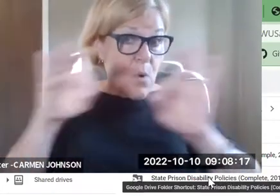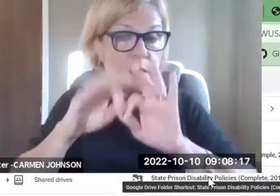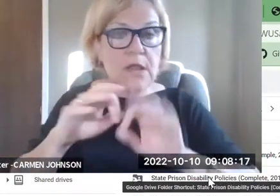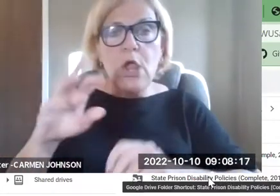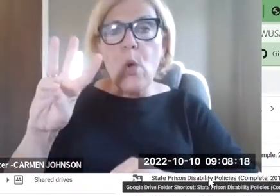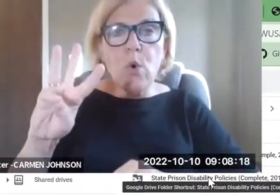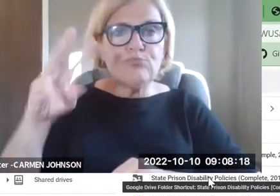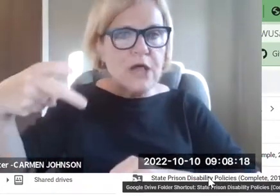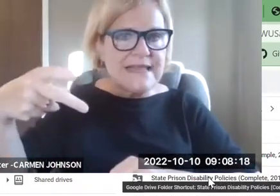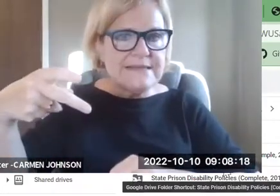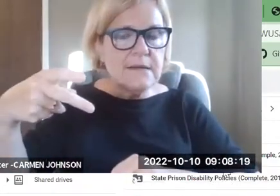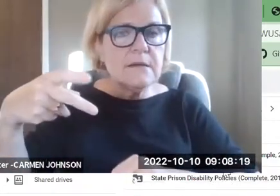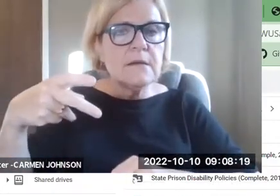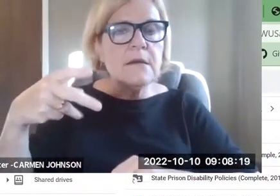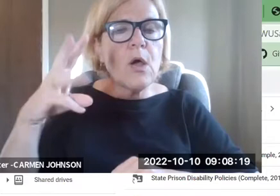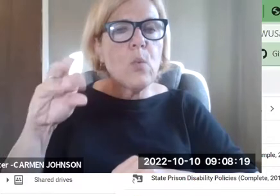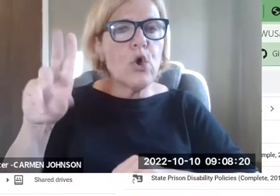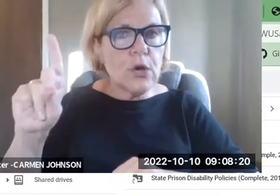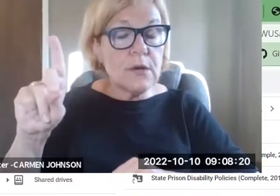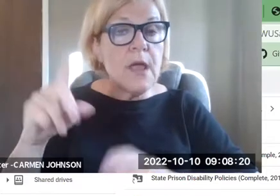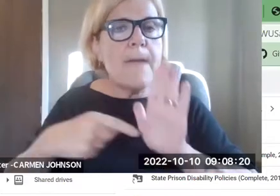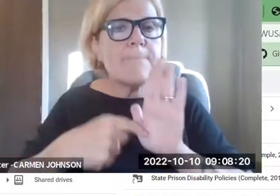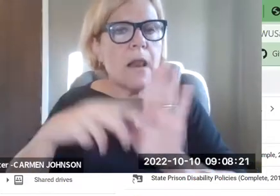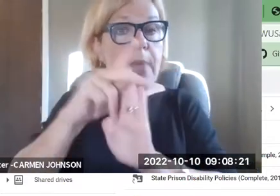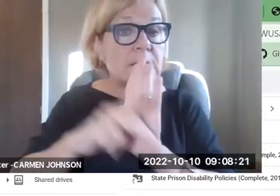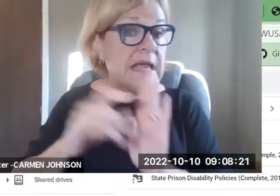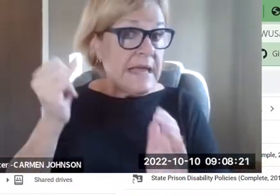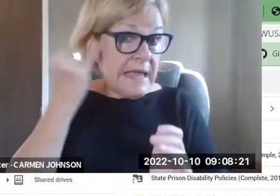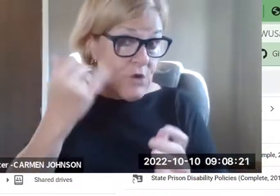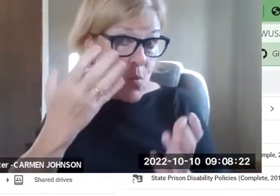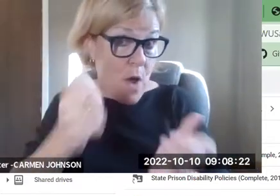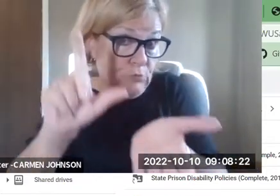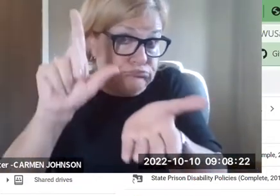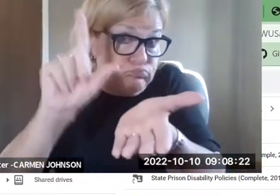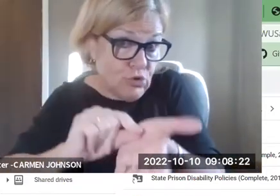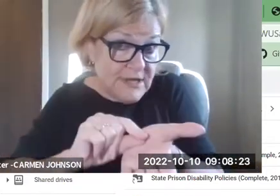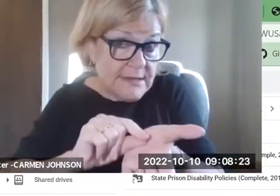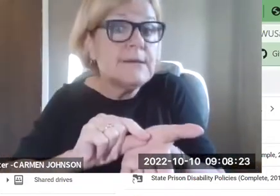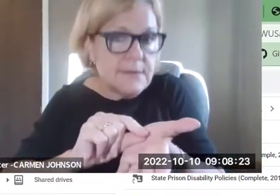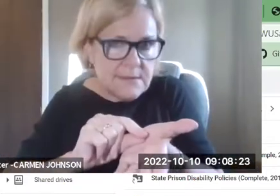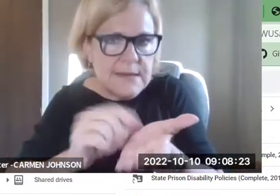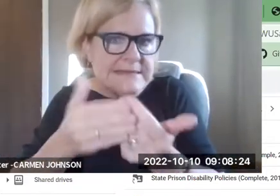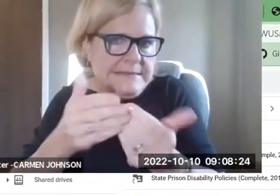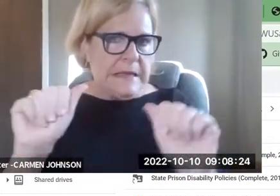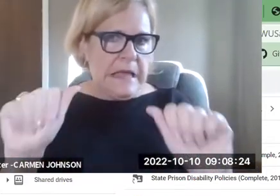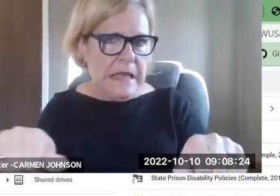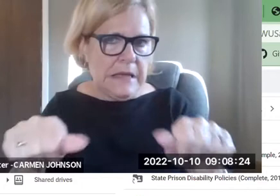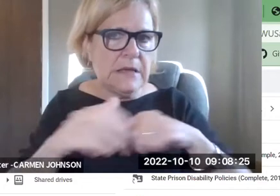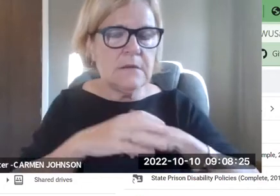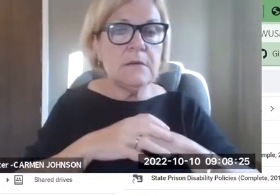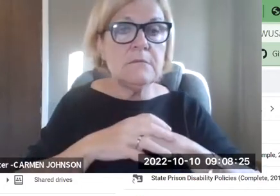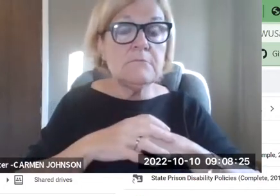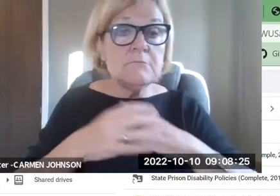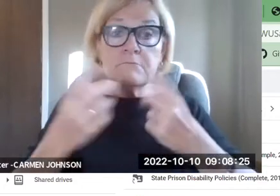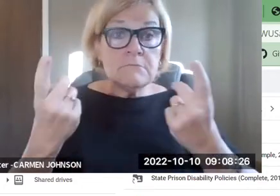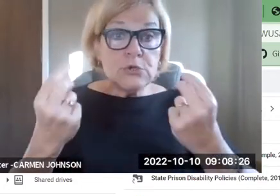as of 2018. That one's a little out of date. And most important, a word processing version of the model